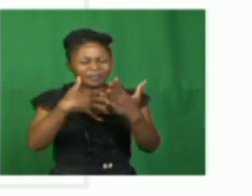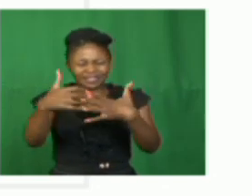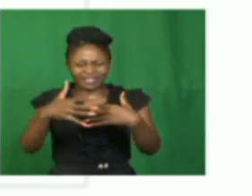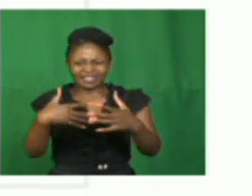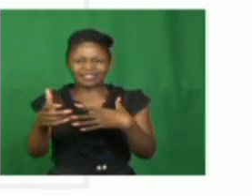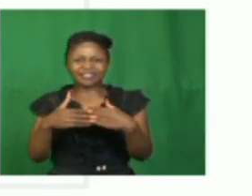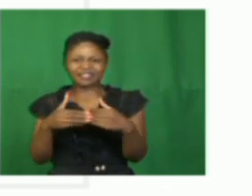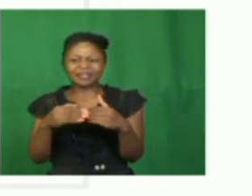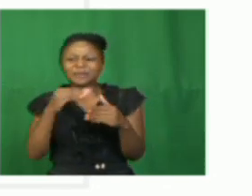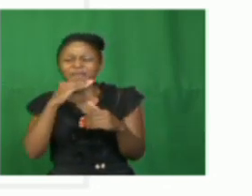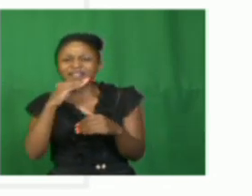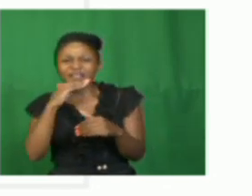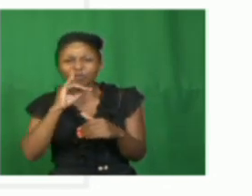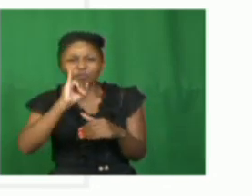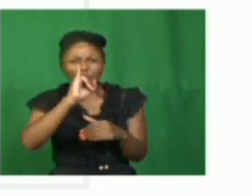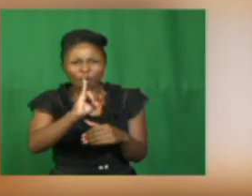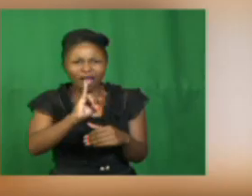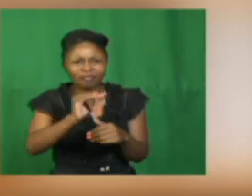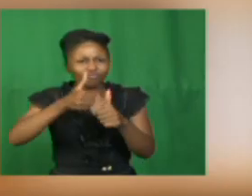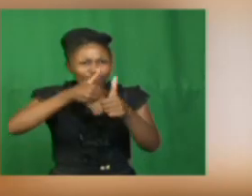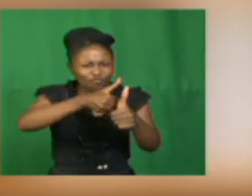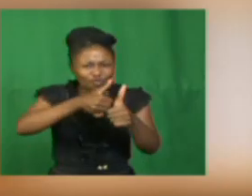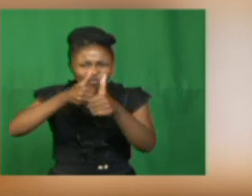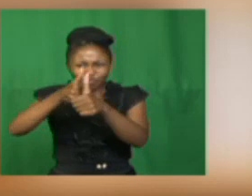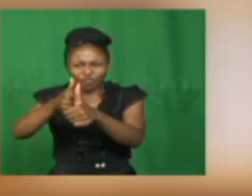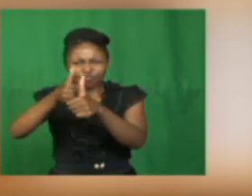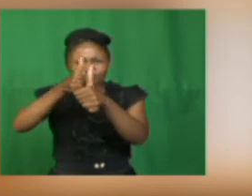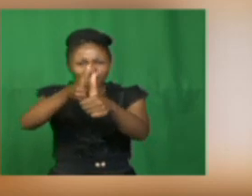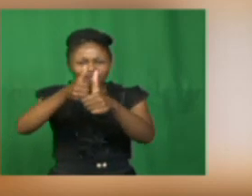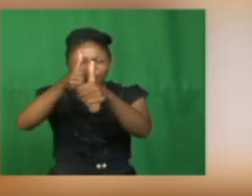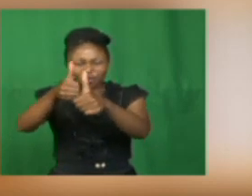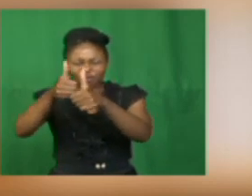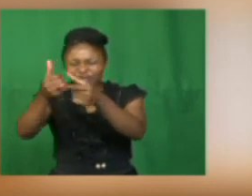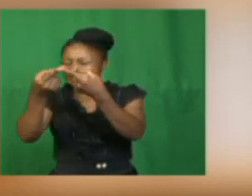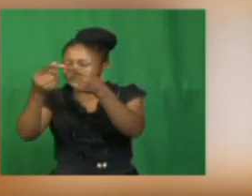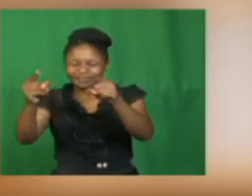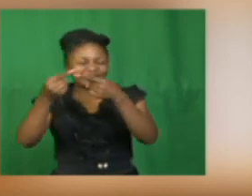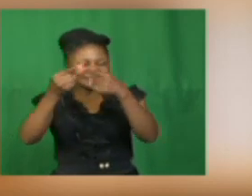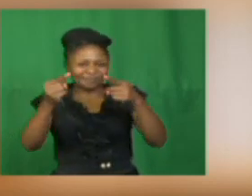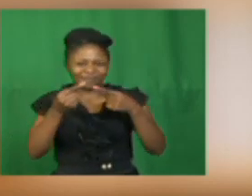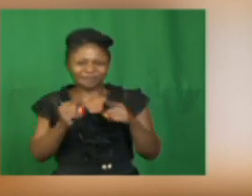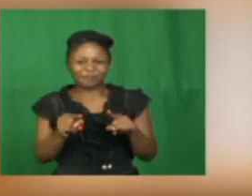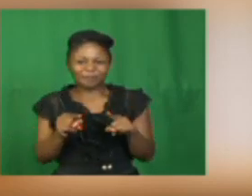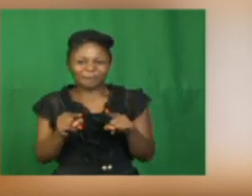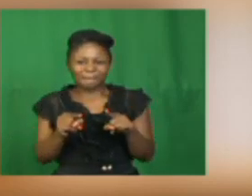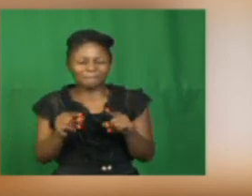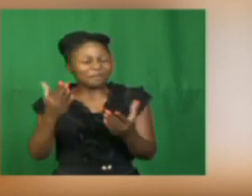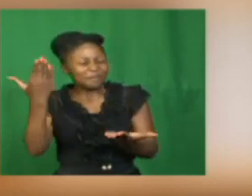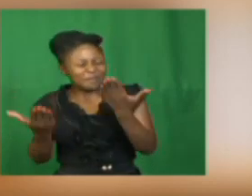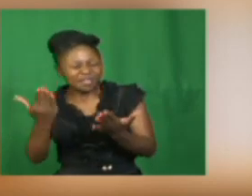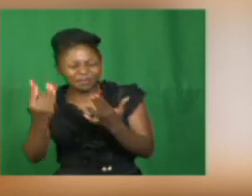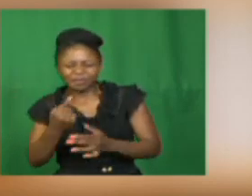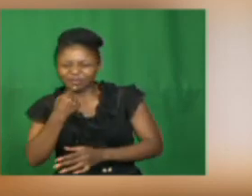one event coming after the other. A series of events. They may be told